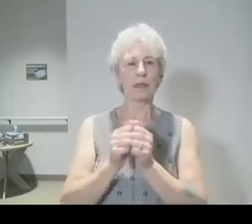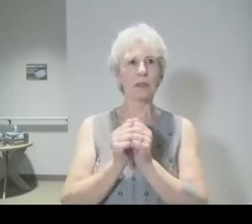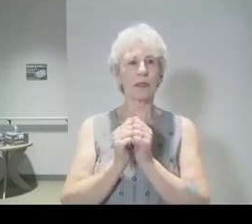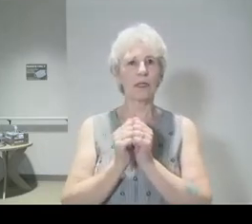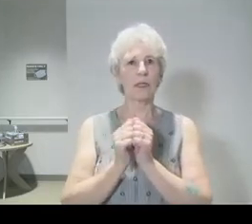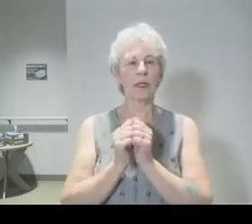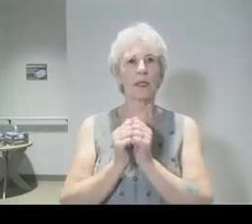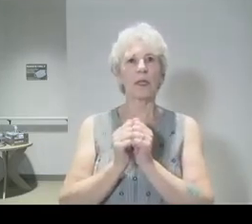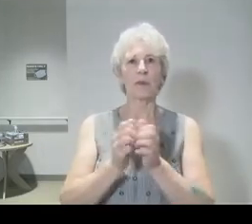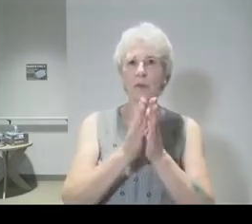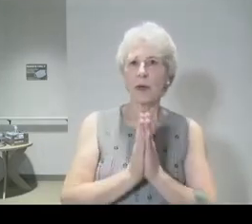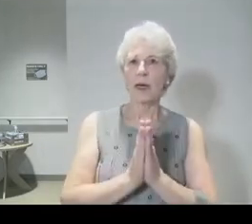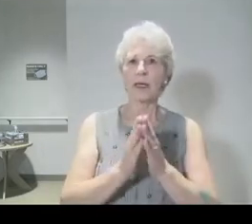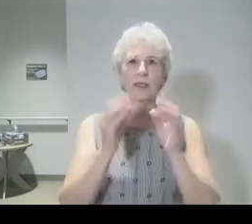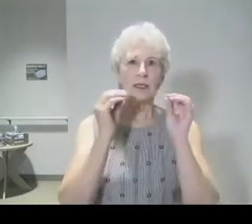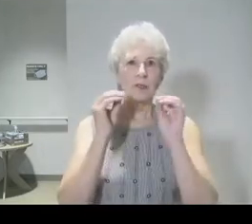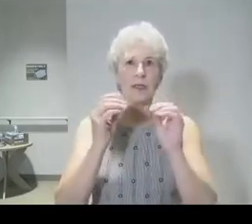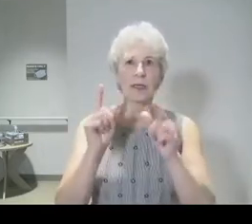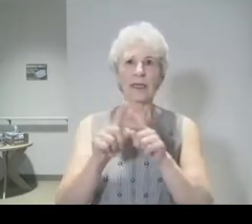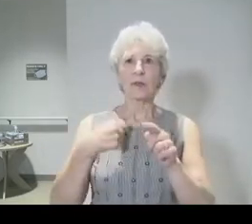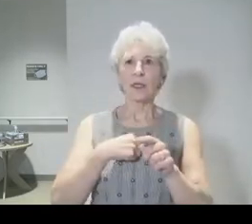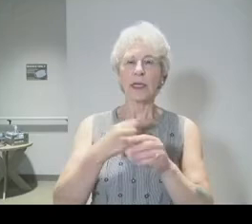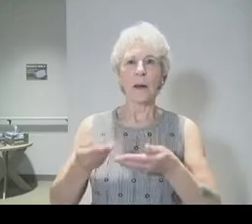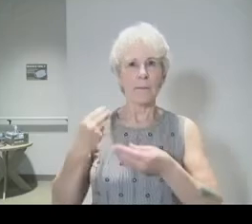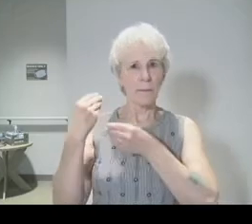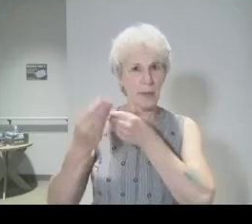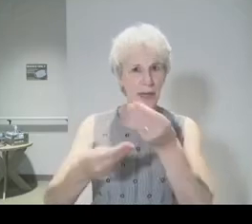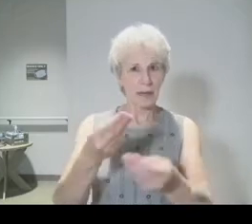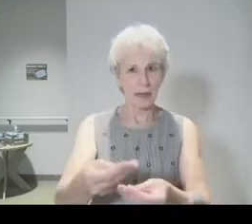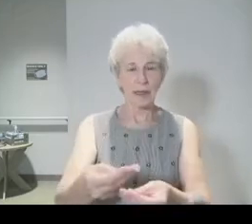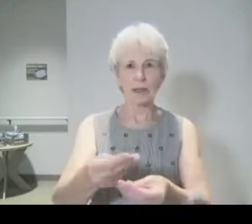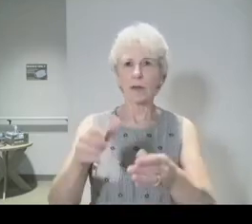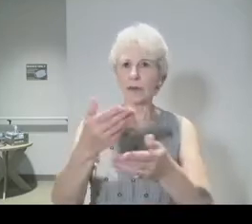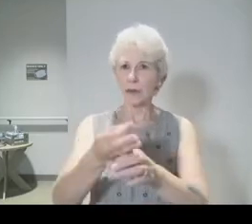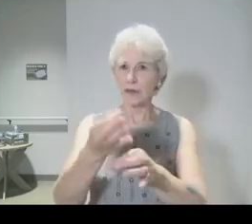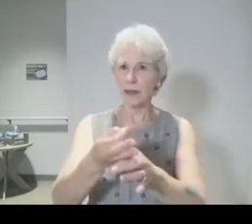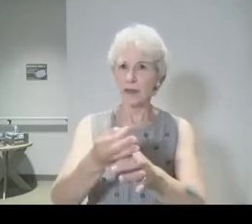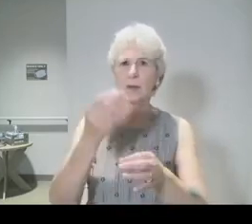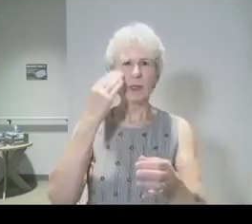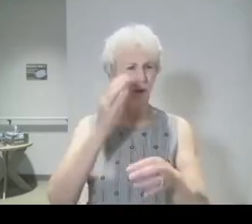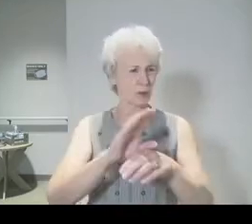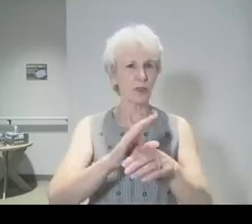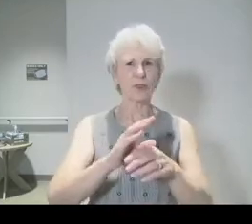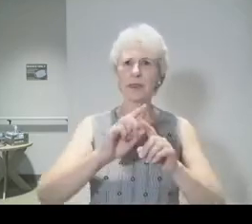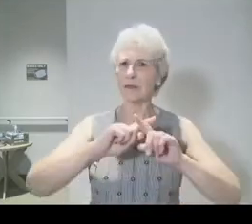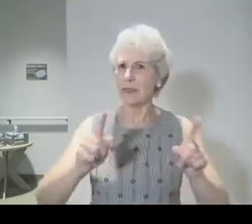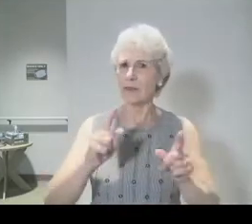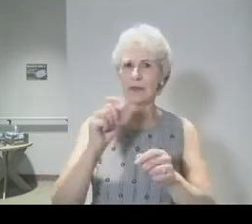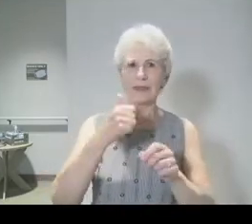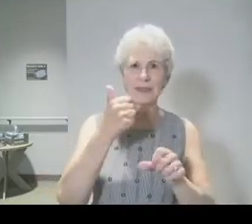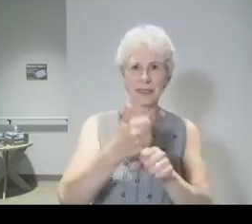instruction as we pass on the baton. And we know that the church is going to be different in 10 years from now than it is right now.